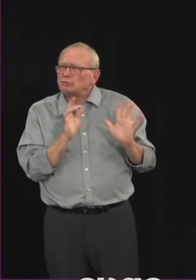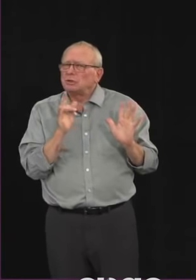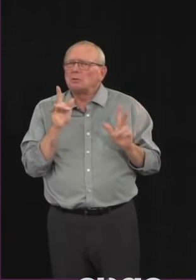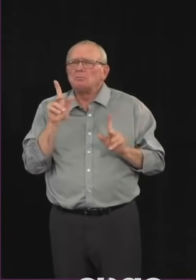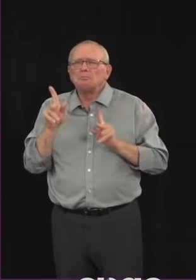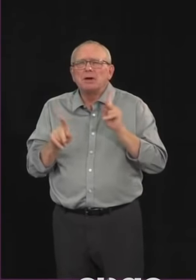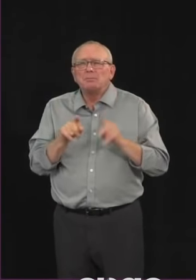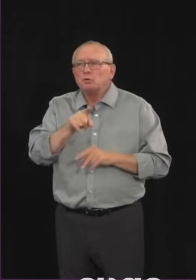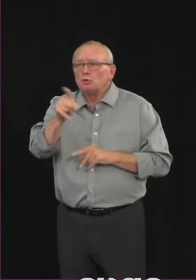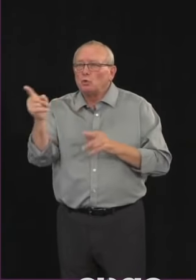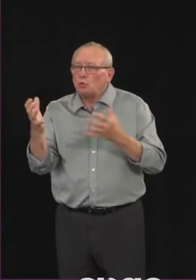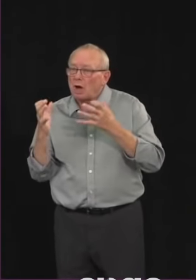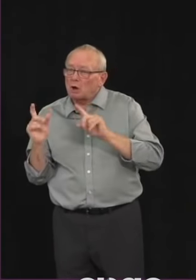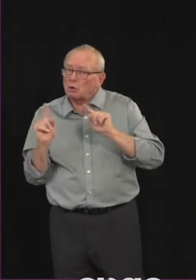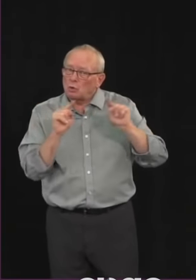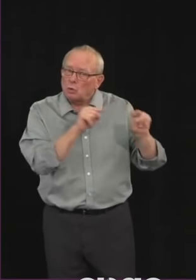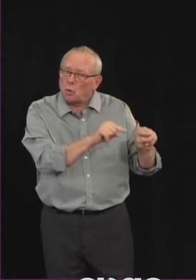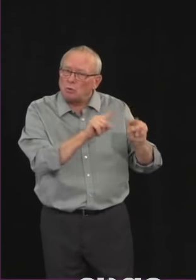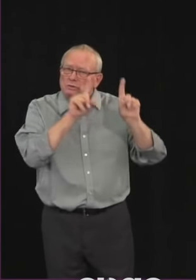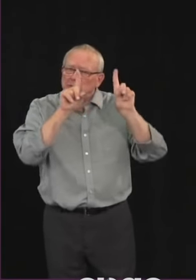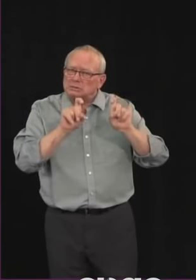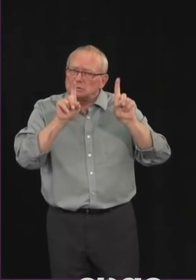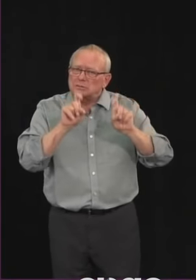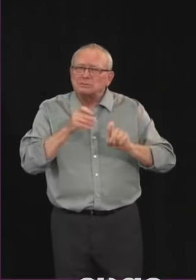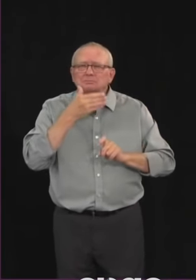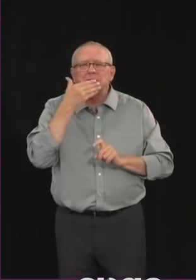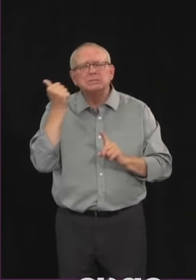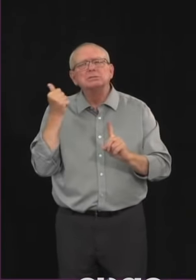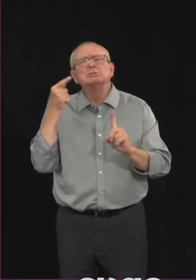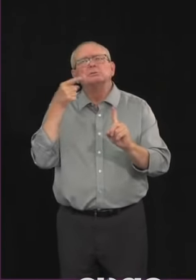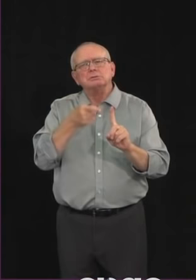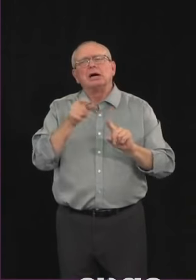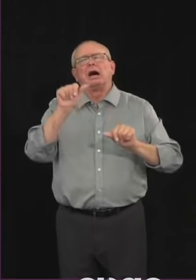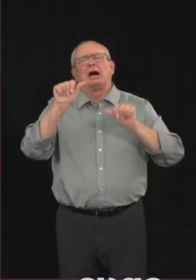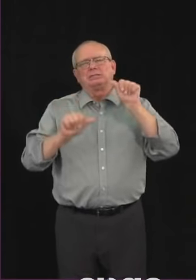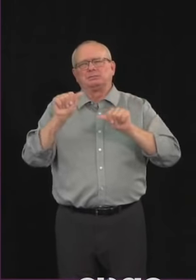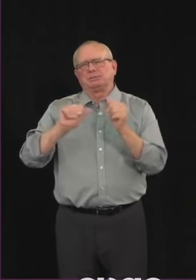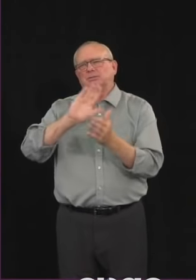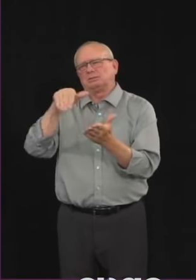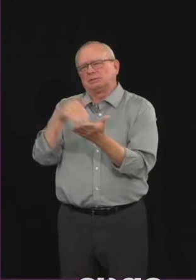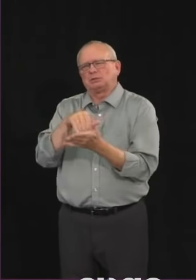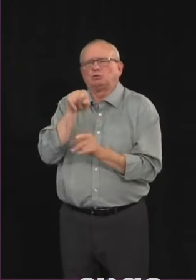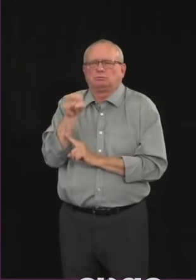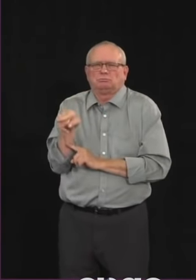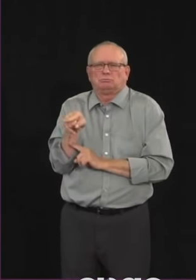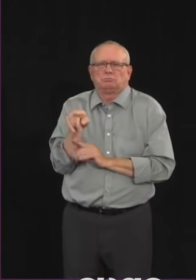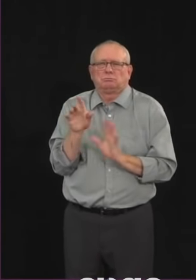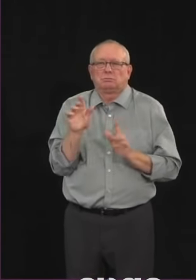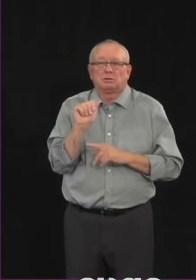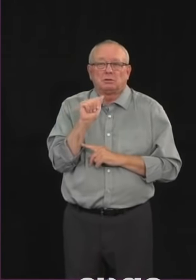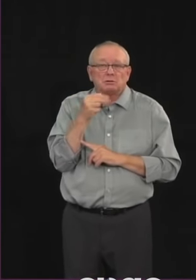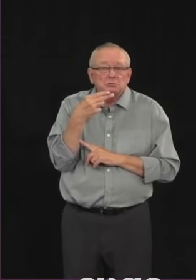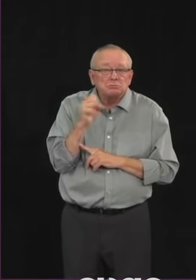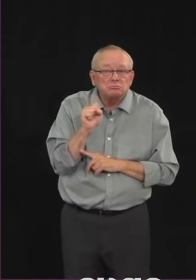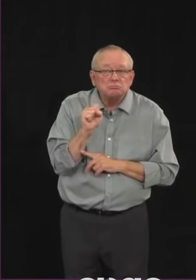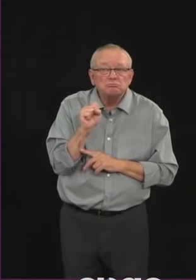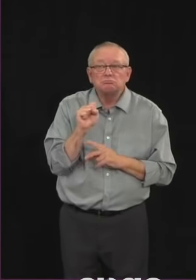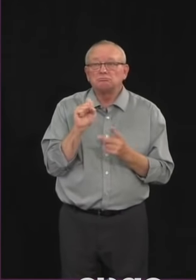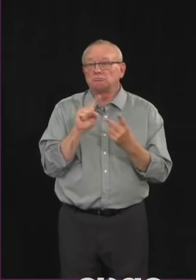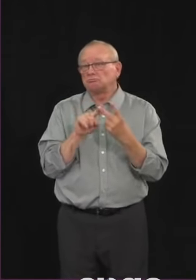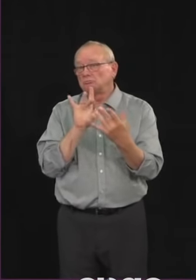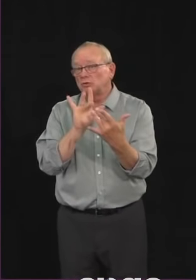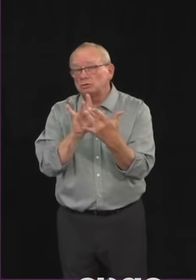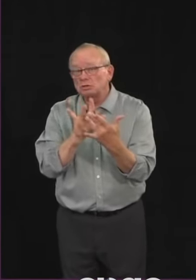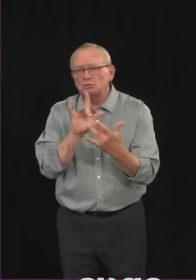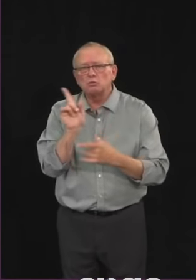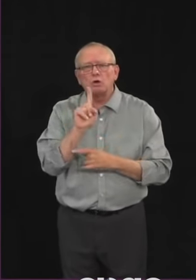the assessment centres or reaching out to to AHS to to be getting one done through one of their assessment centres or